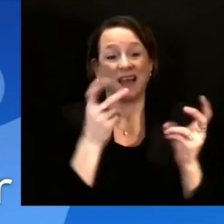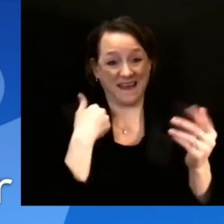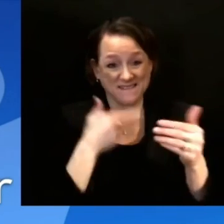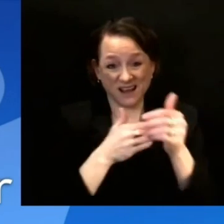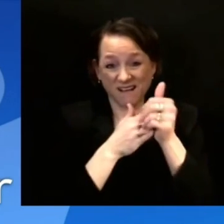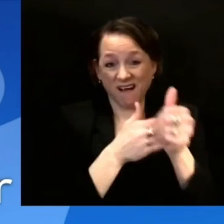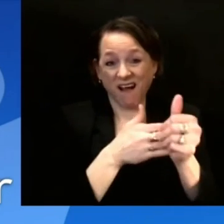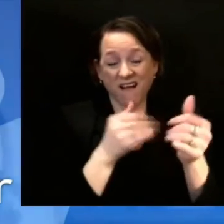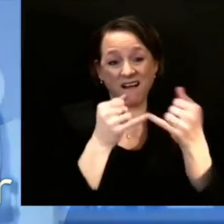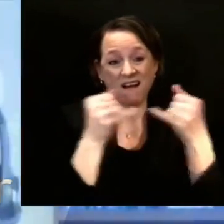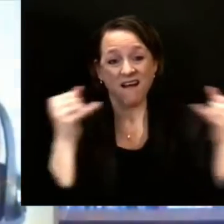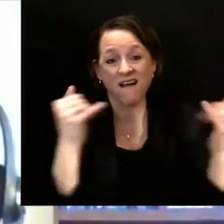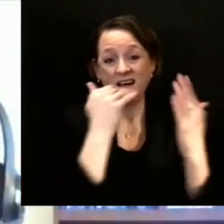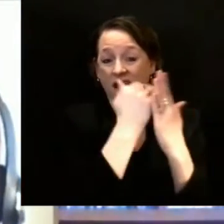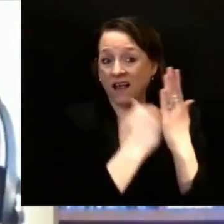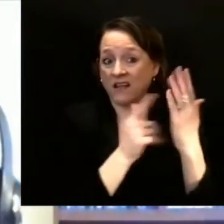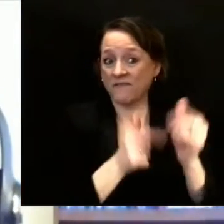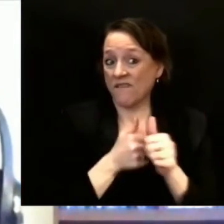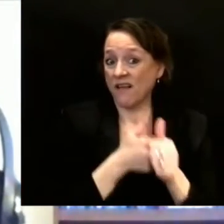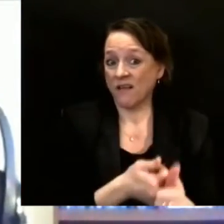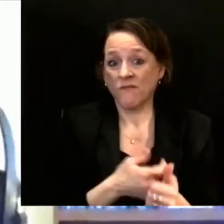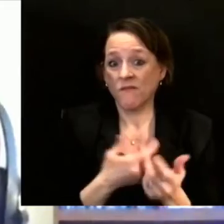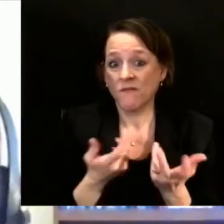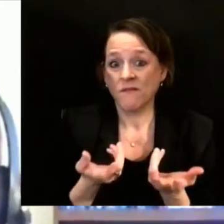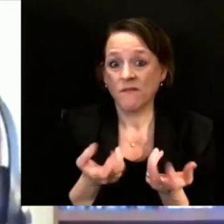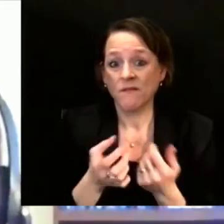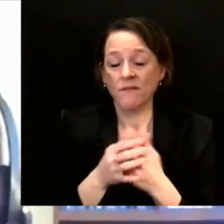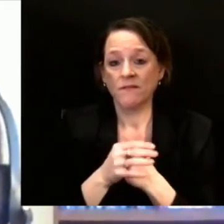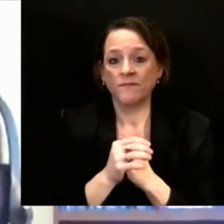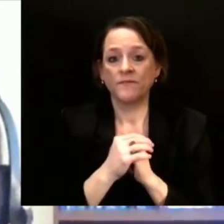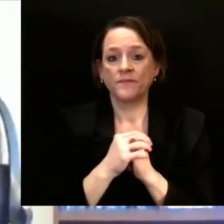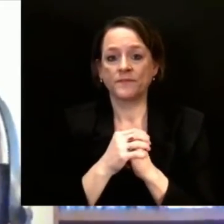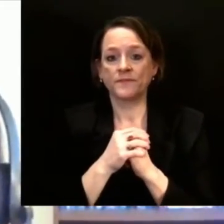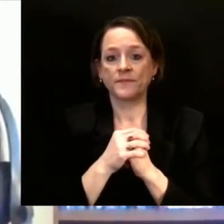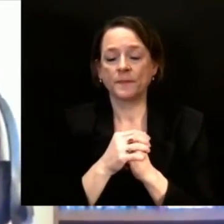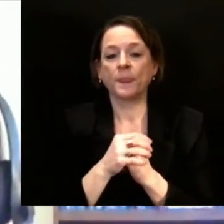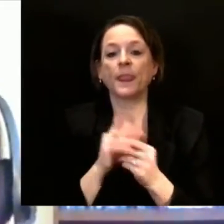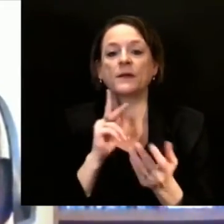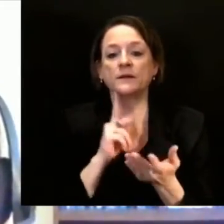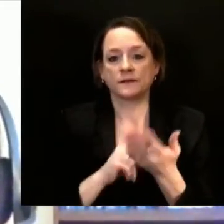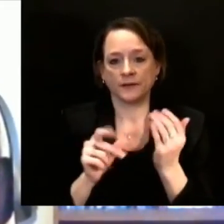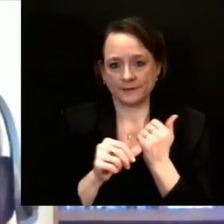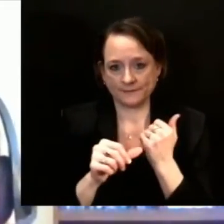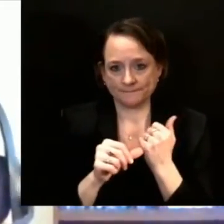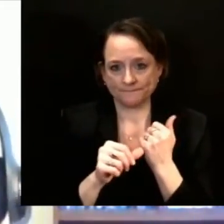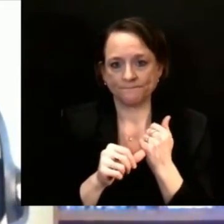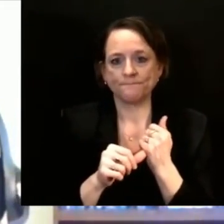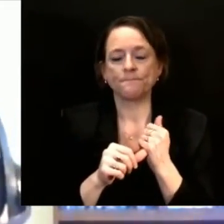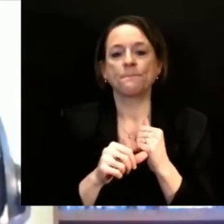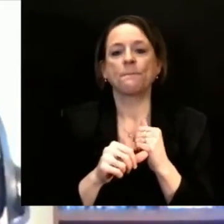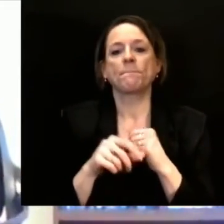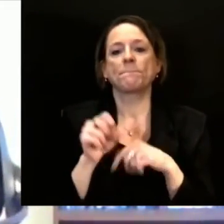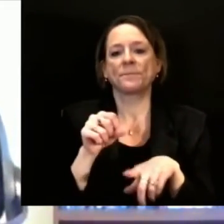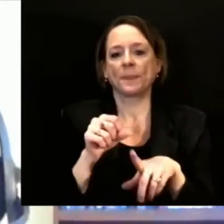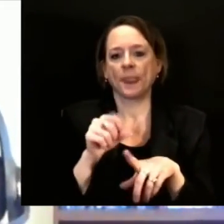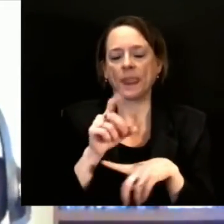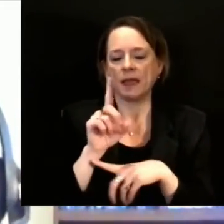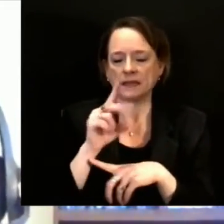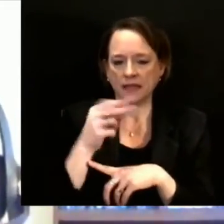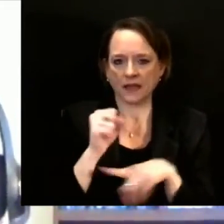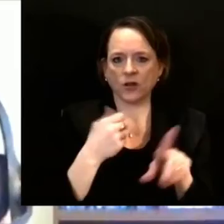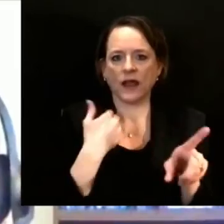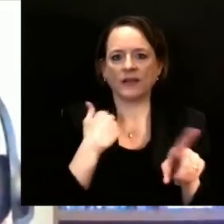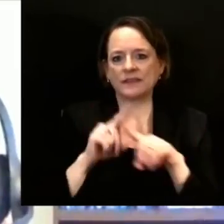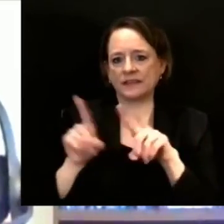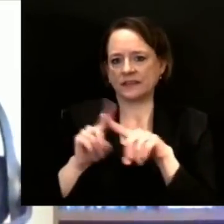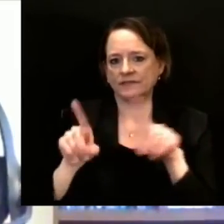So DHS has been doing a couple of things, particularly with school systems. And we've also been reaching out to